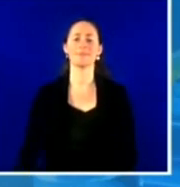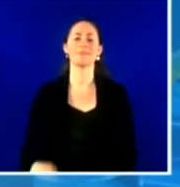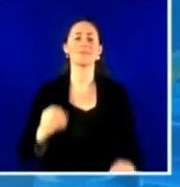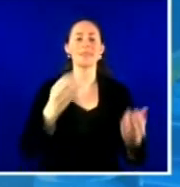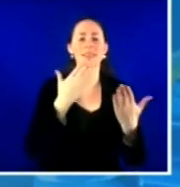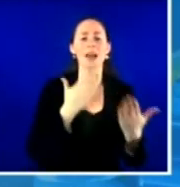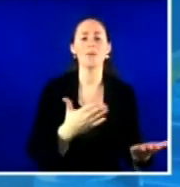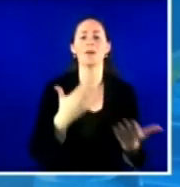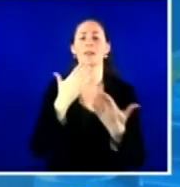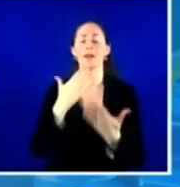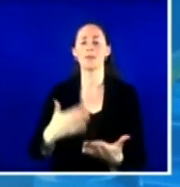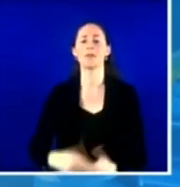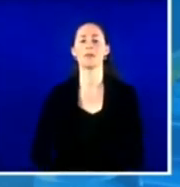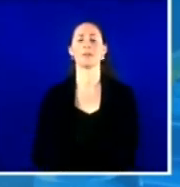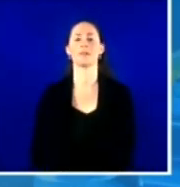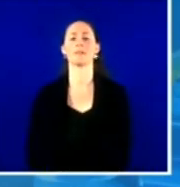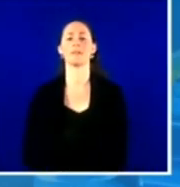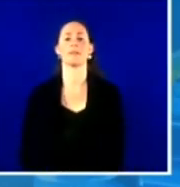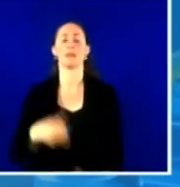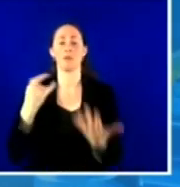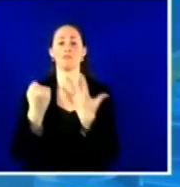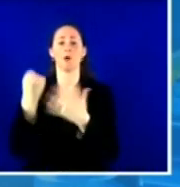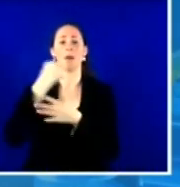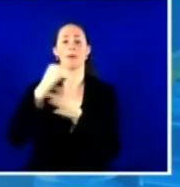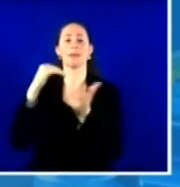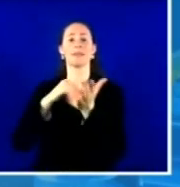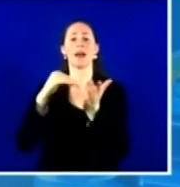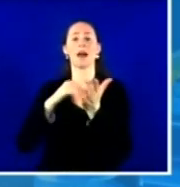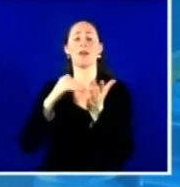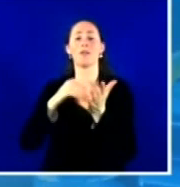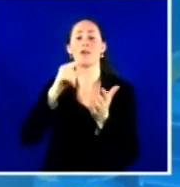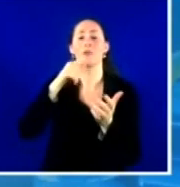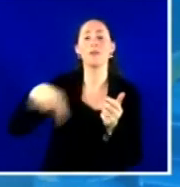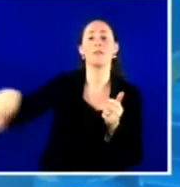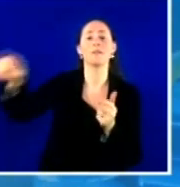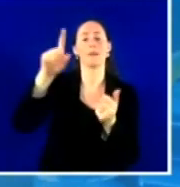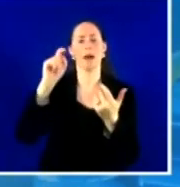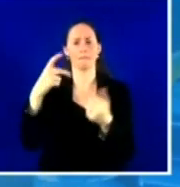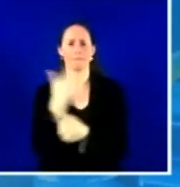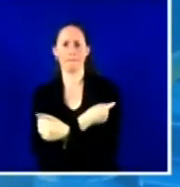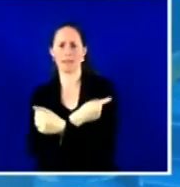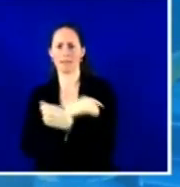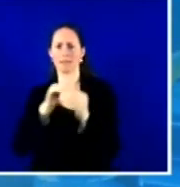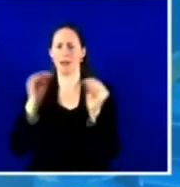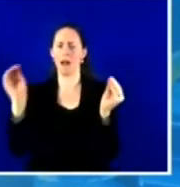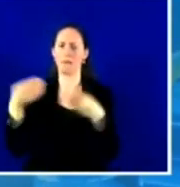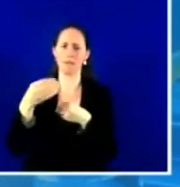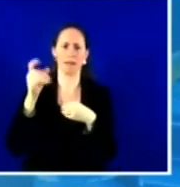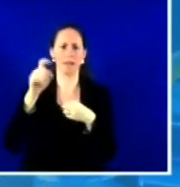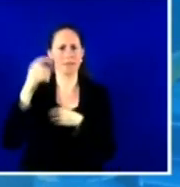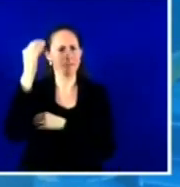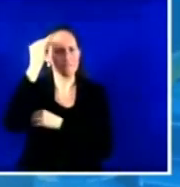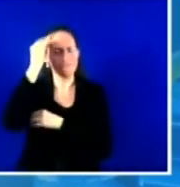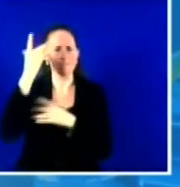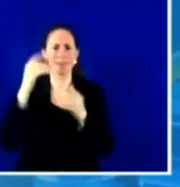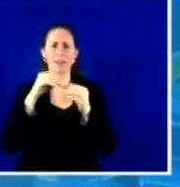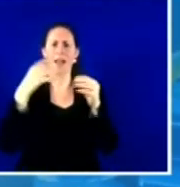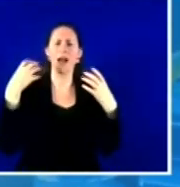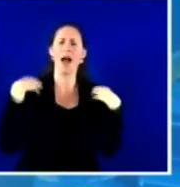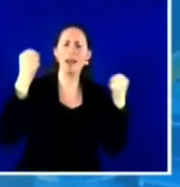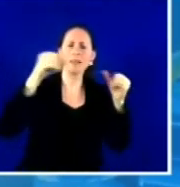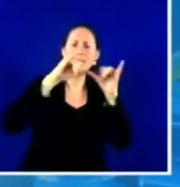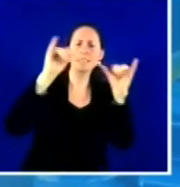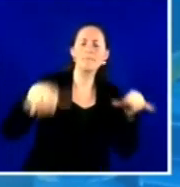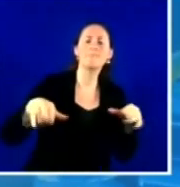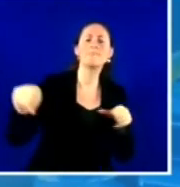actually vaccinate in their offices, it takes collaboration between the healthcare system and the health department.